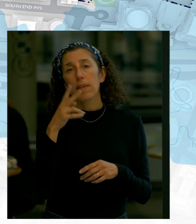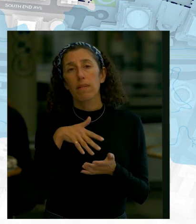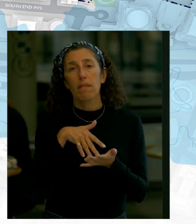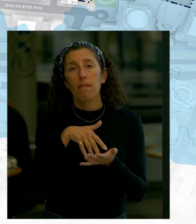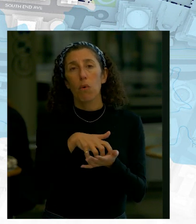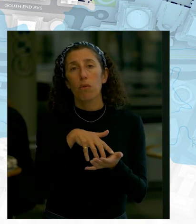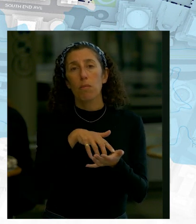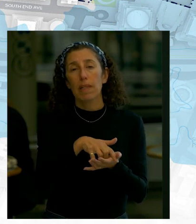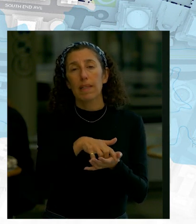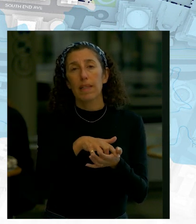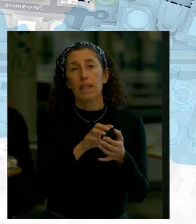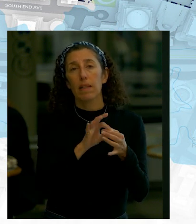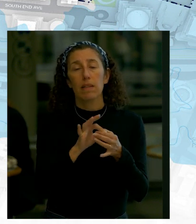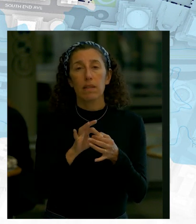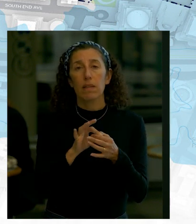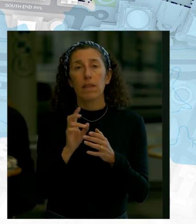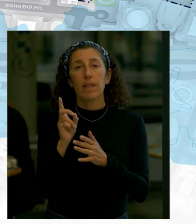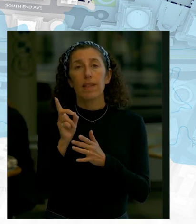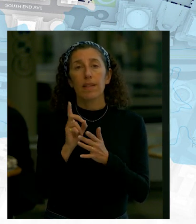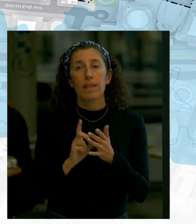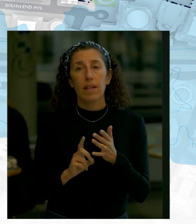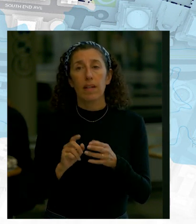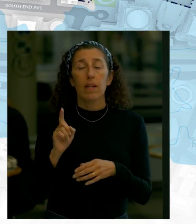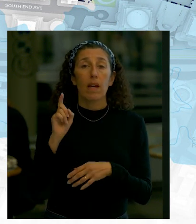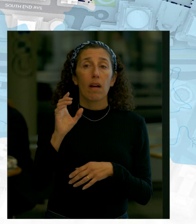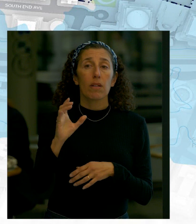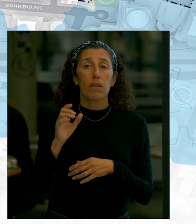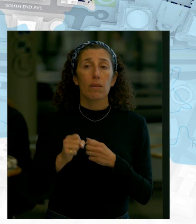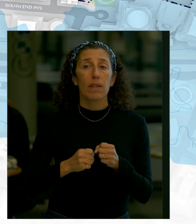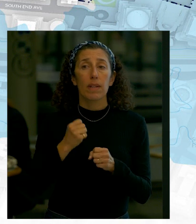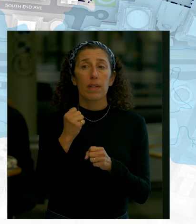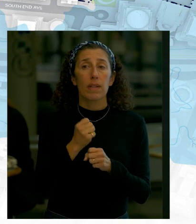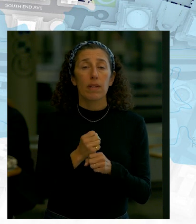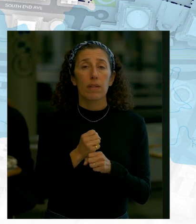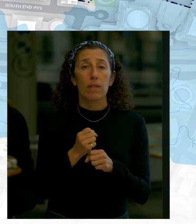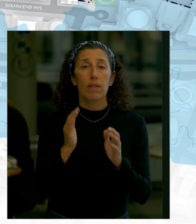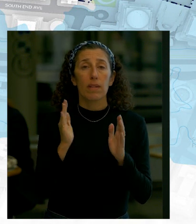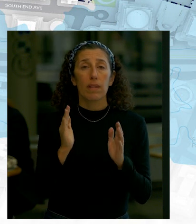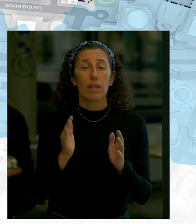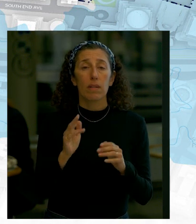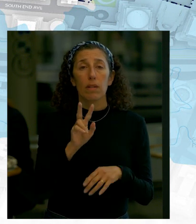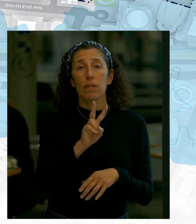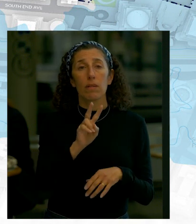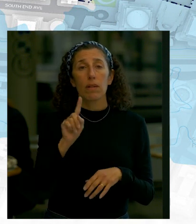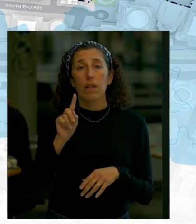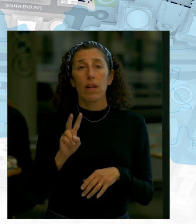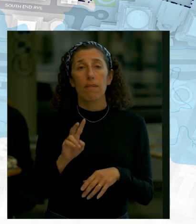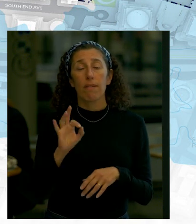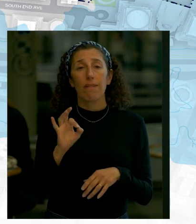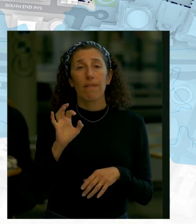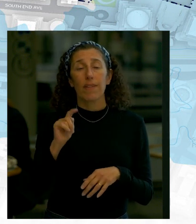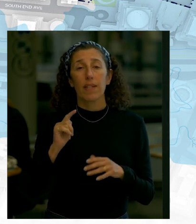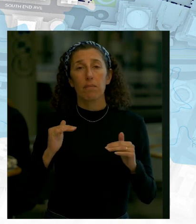to the design storm the hundred year return period cycle with two and a half feet of climate change and we can talk more about